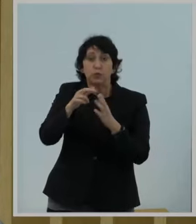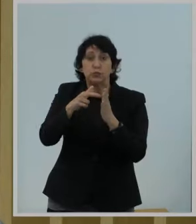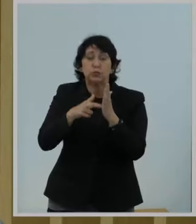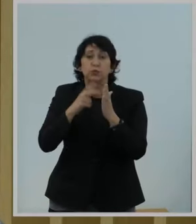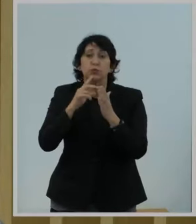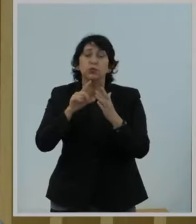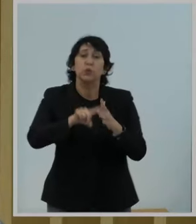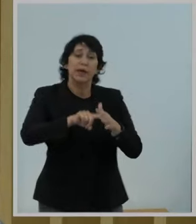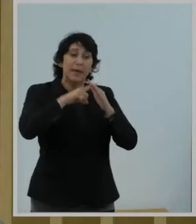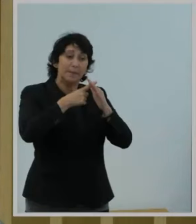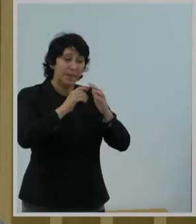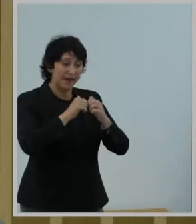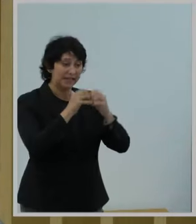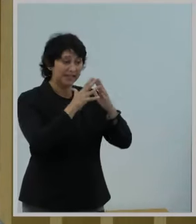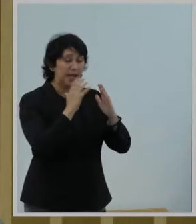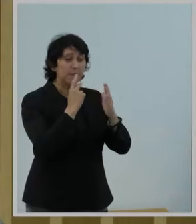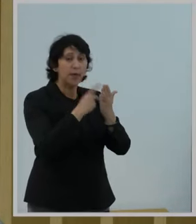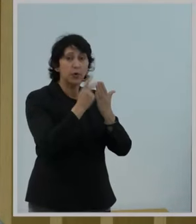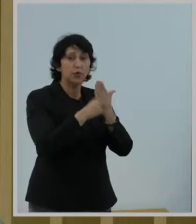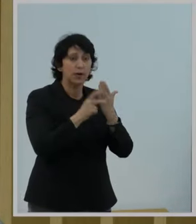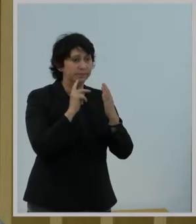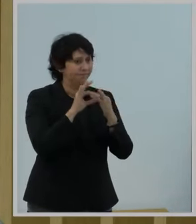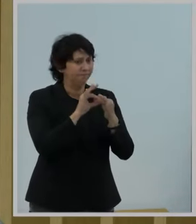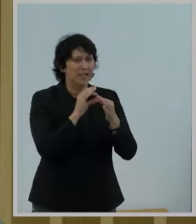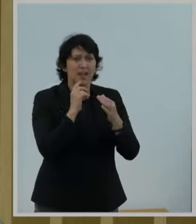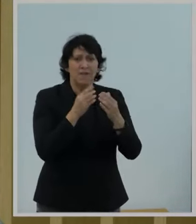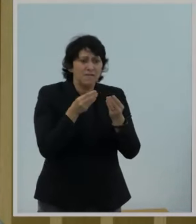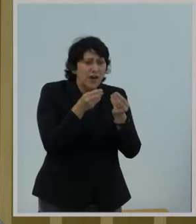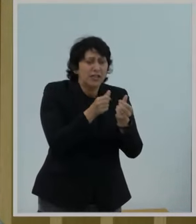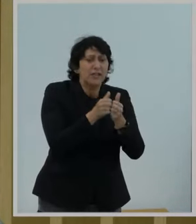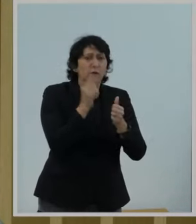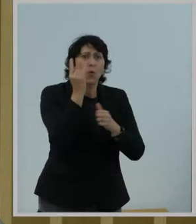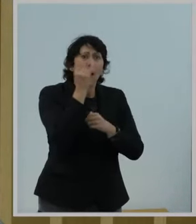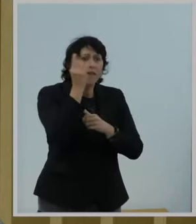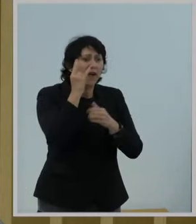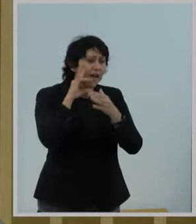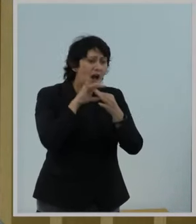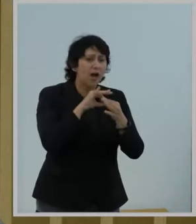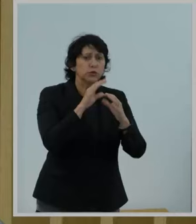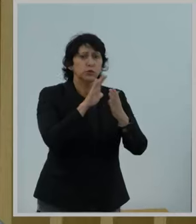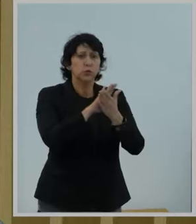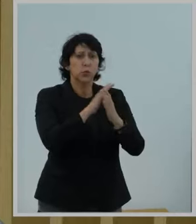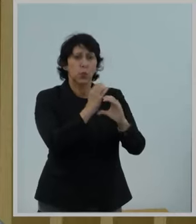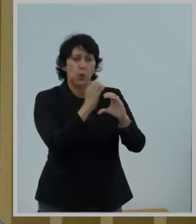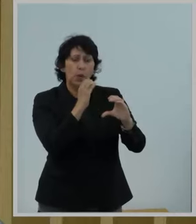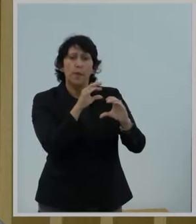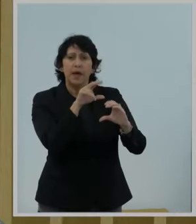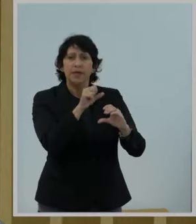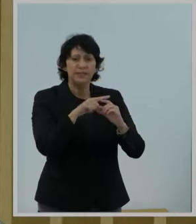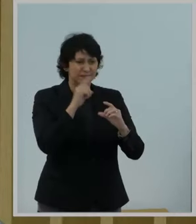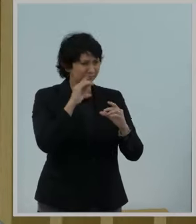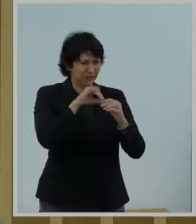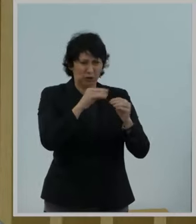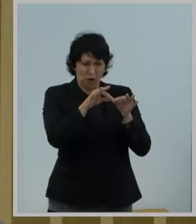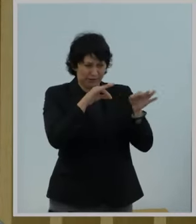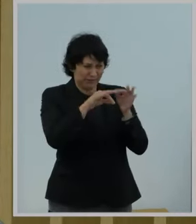program. including funding for Wi-Fi connectivity on school buses as outlined in the statute.